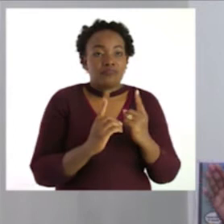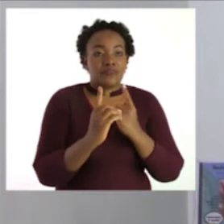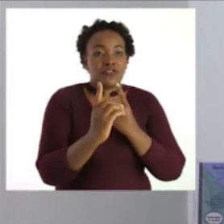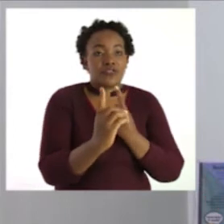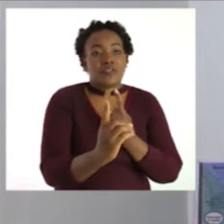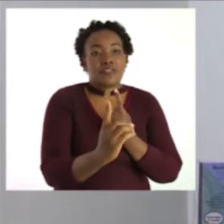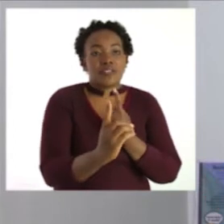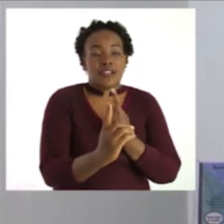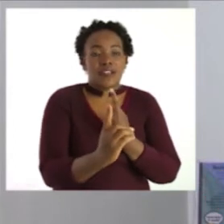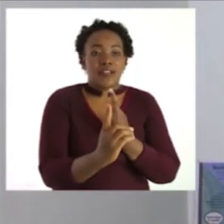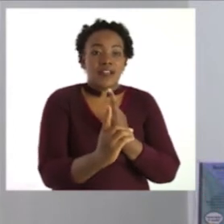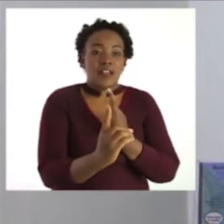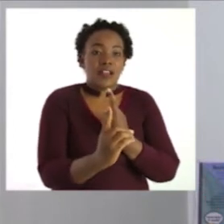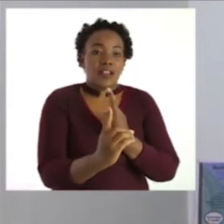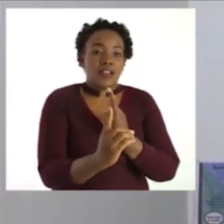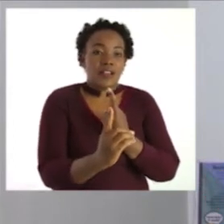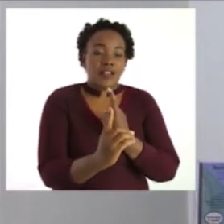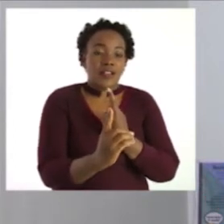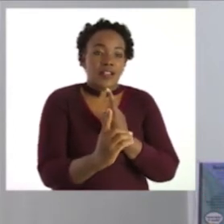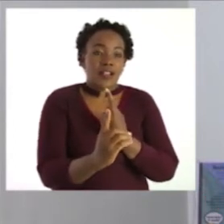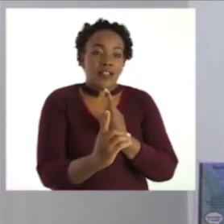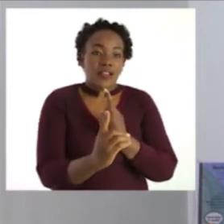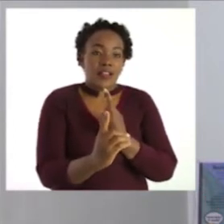also do it in front as well.